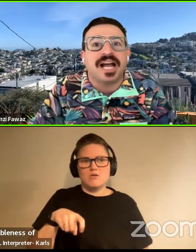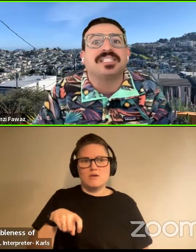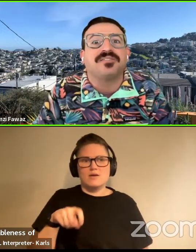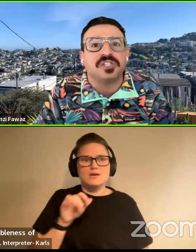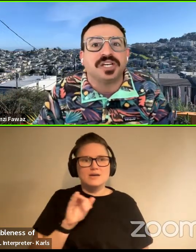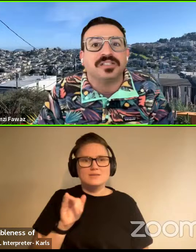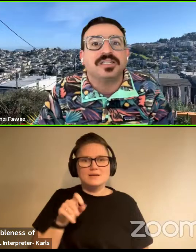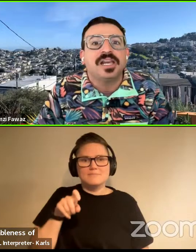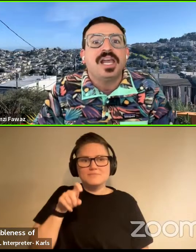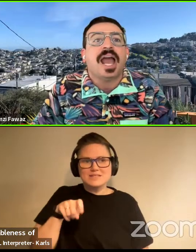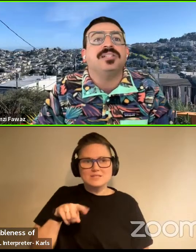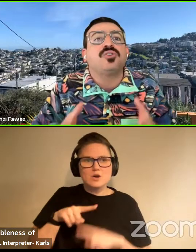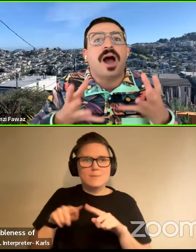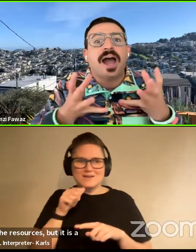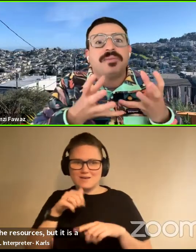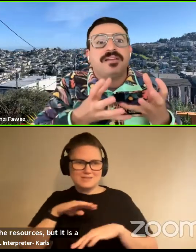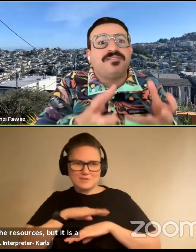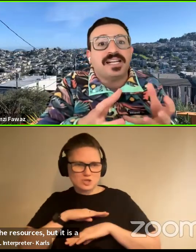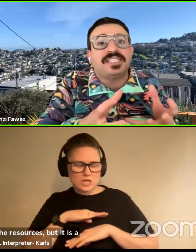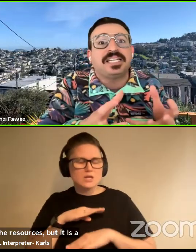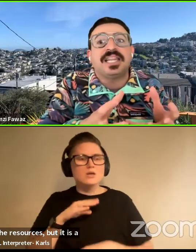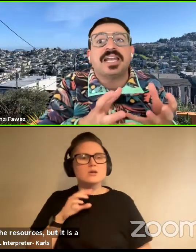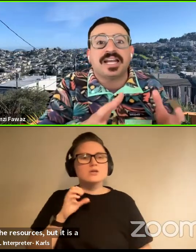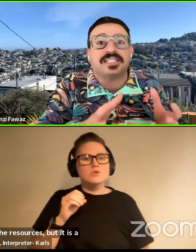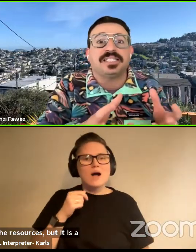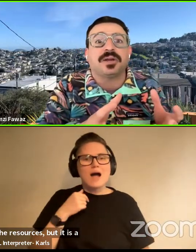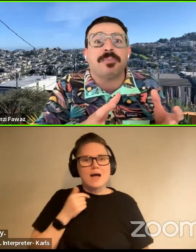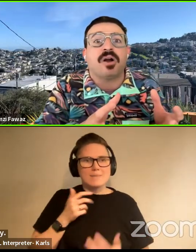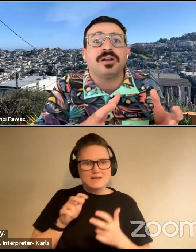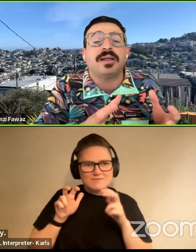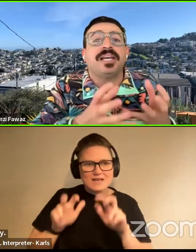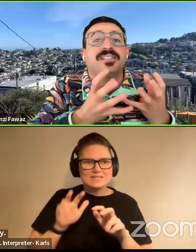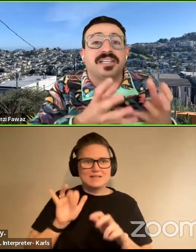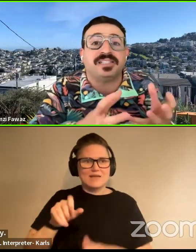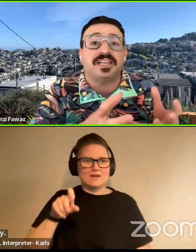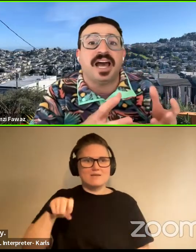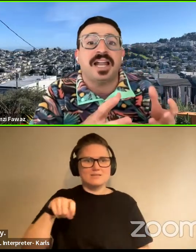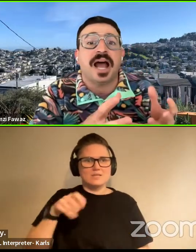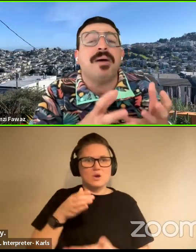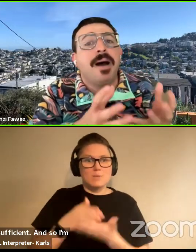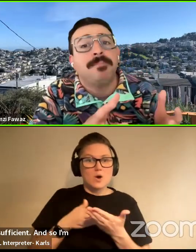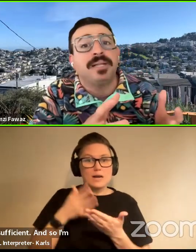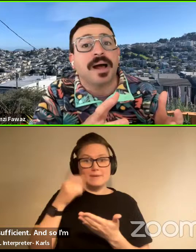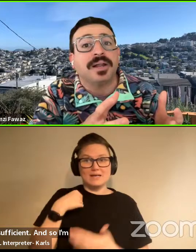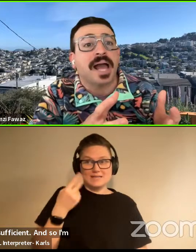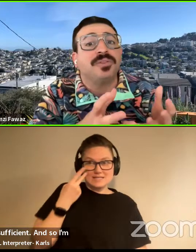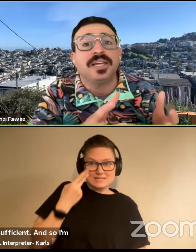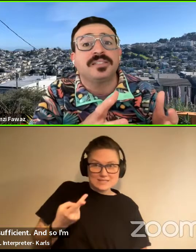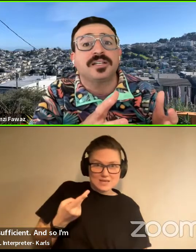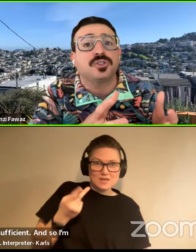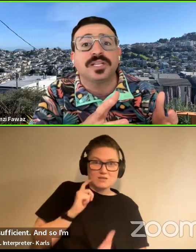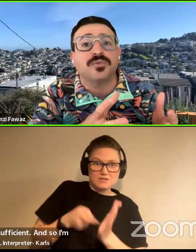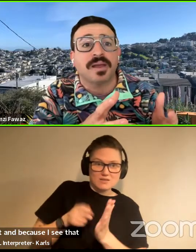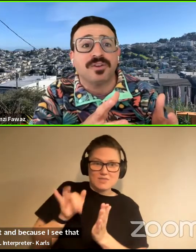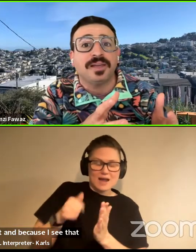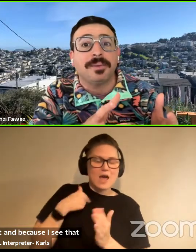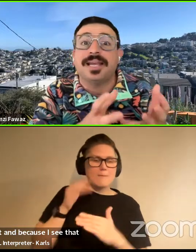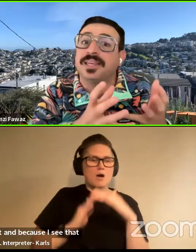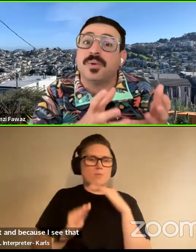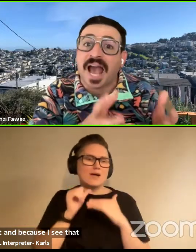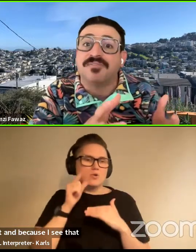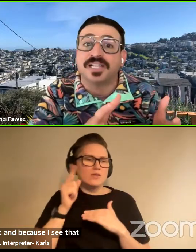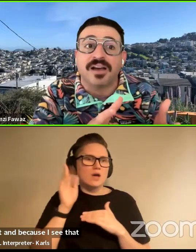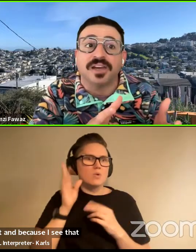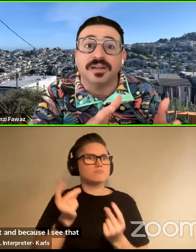necessary, but not sufficient. And so I'm invested in that necessary part. And because I see that, I'm humble about it. I don't think it's going to transform